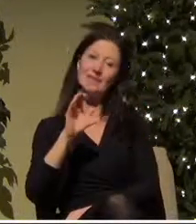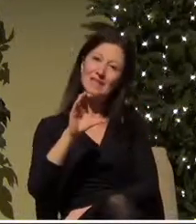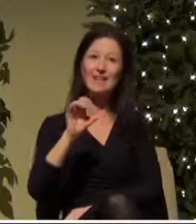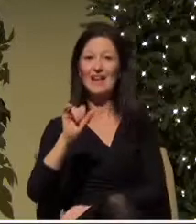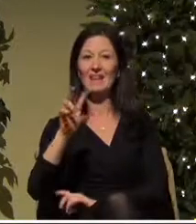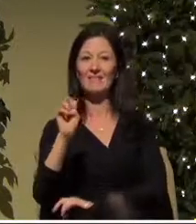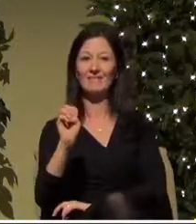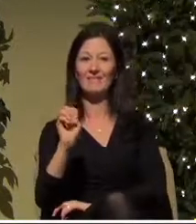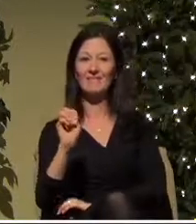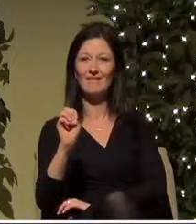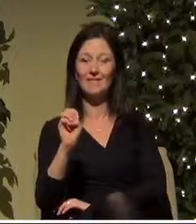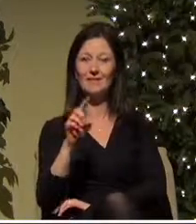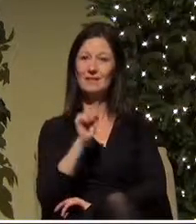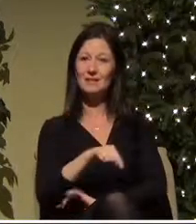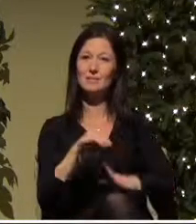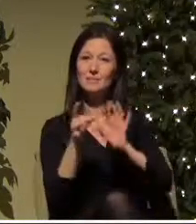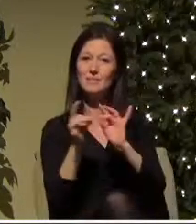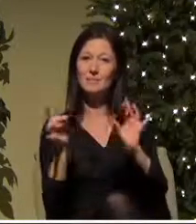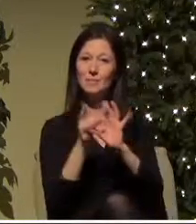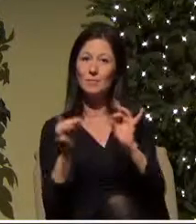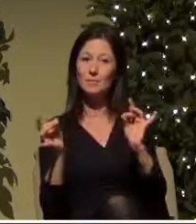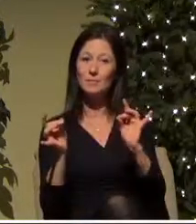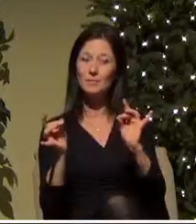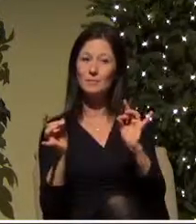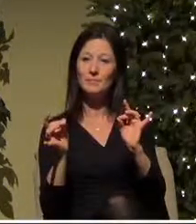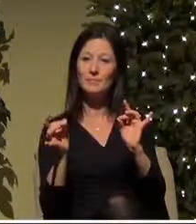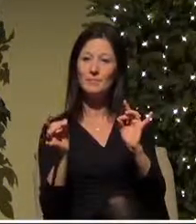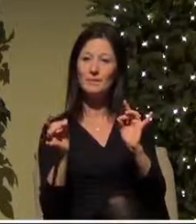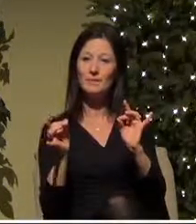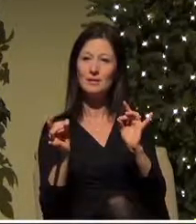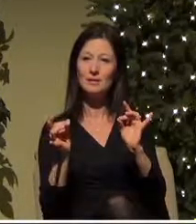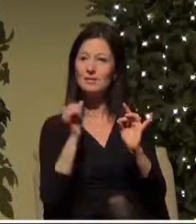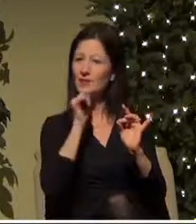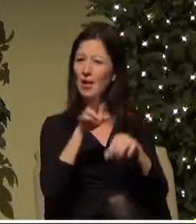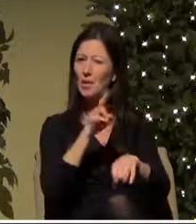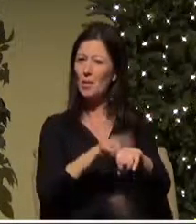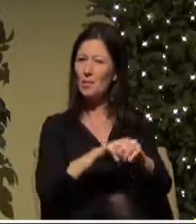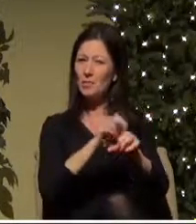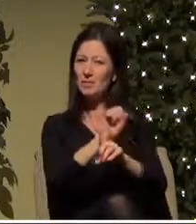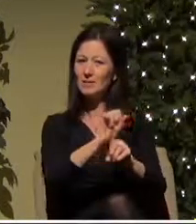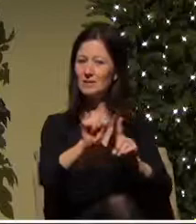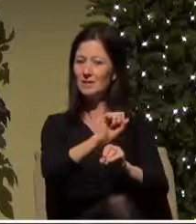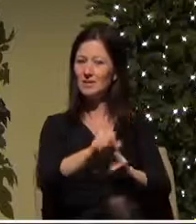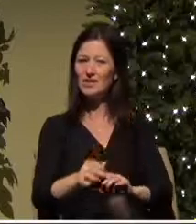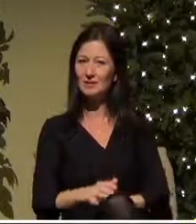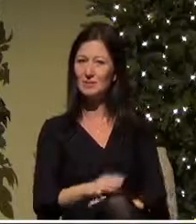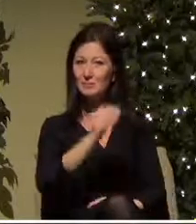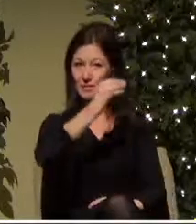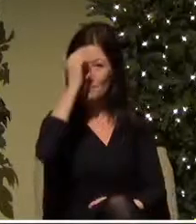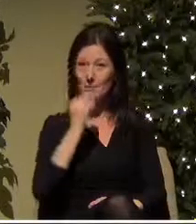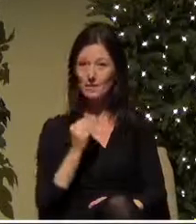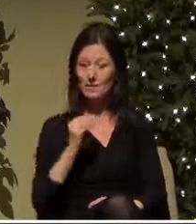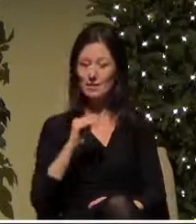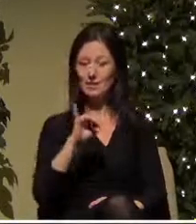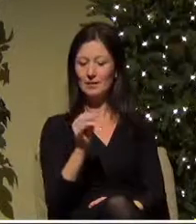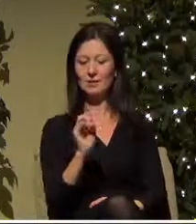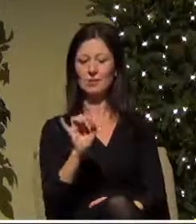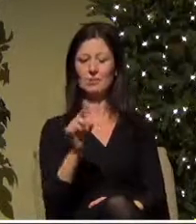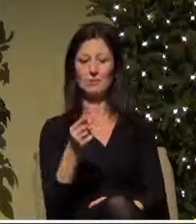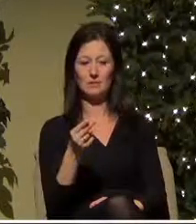this is the story in this unlikely setting of Mary and Joseph as shepherds